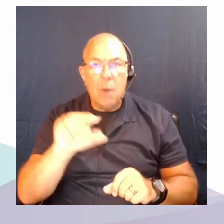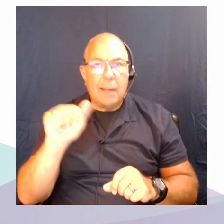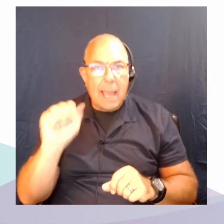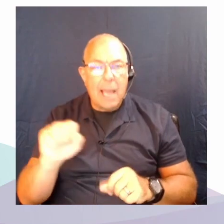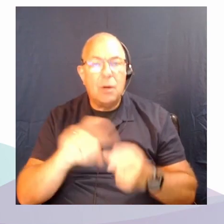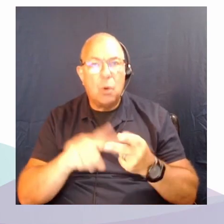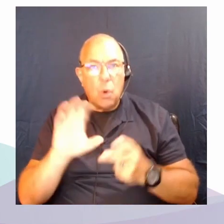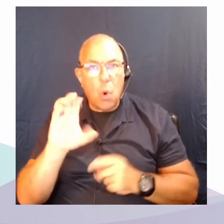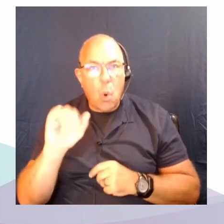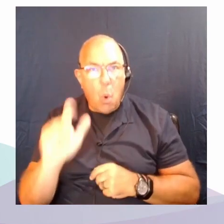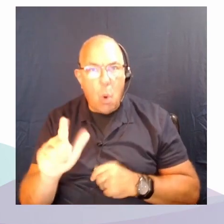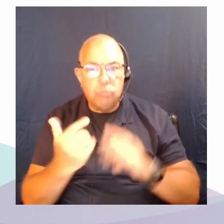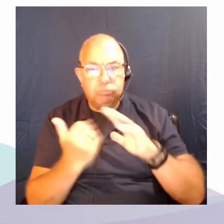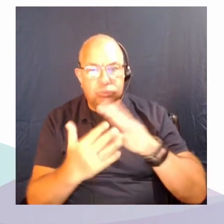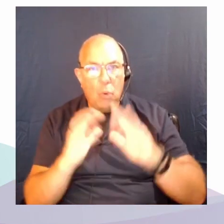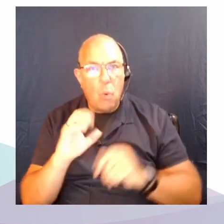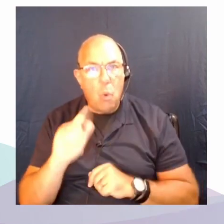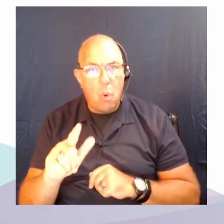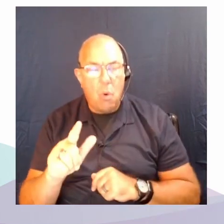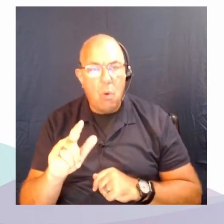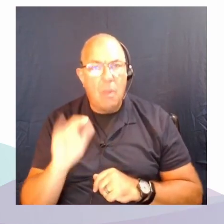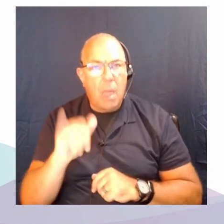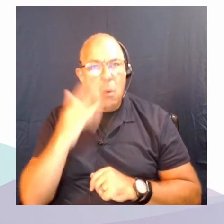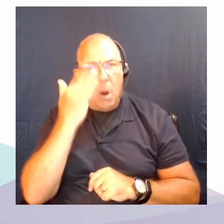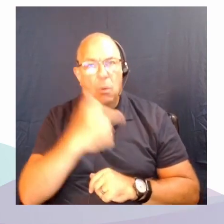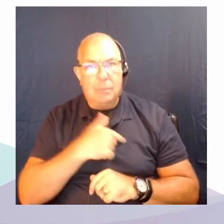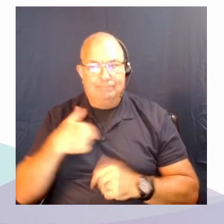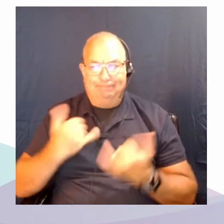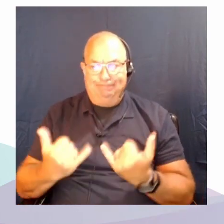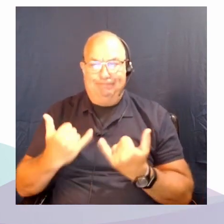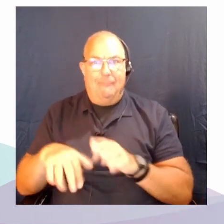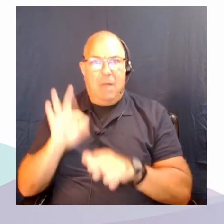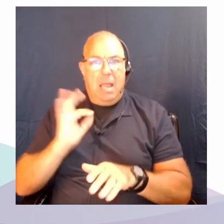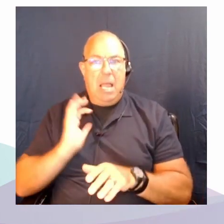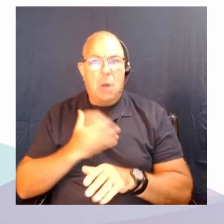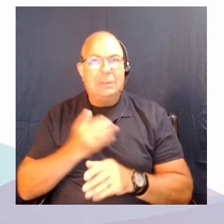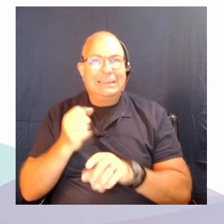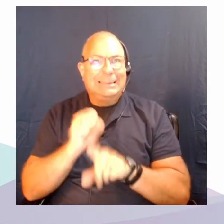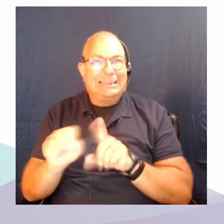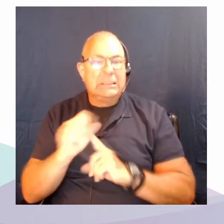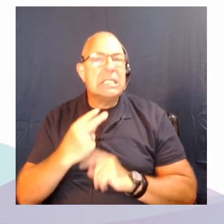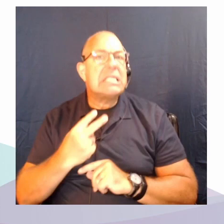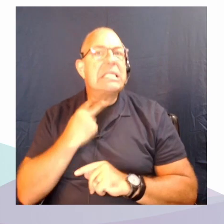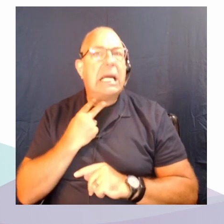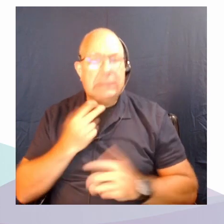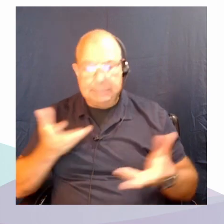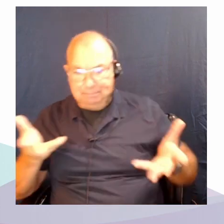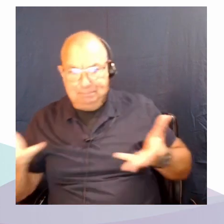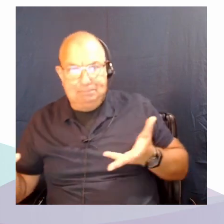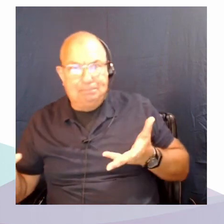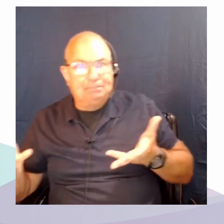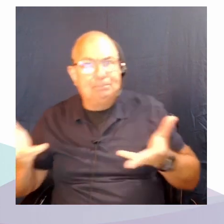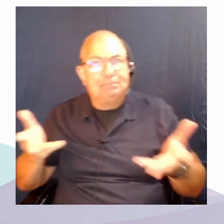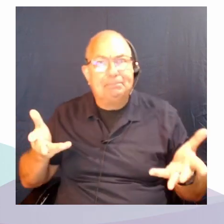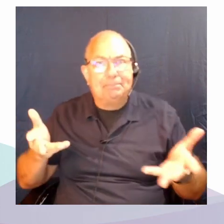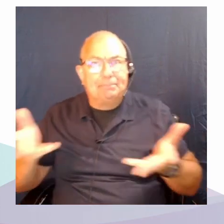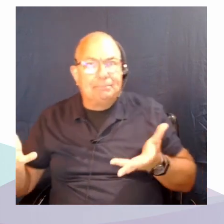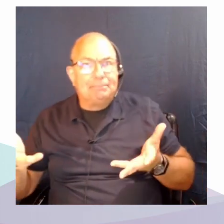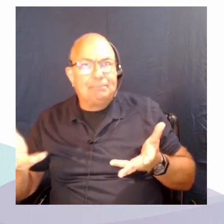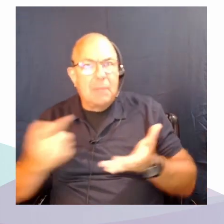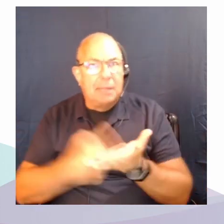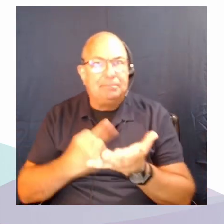That's part of why we find ourselves at present stuck in an impasse with respect to climate change.